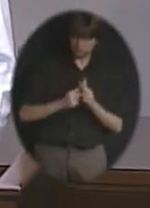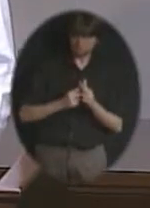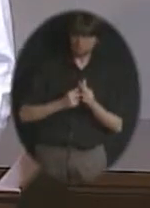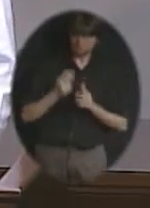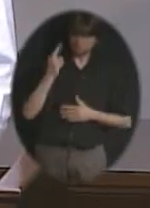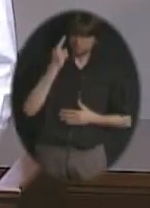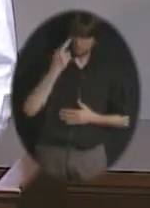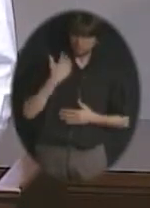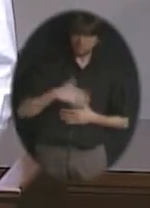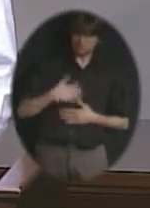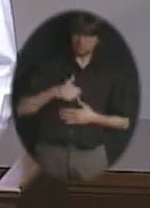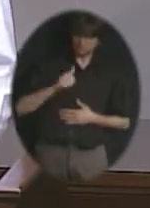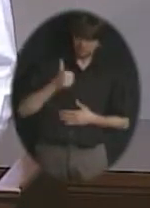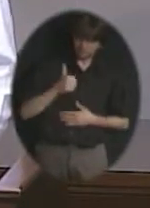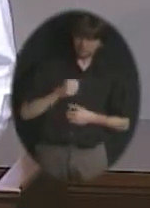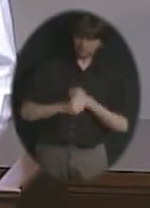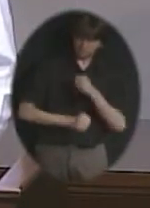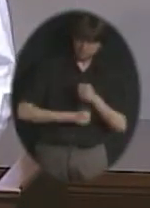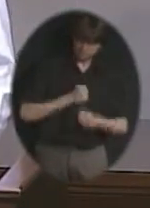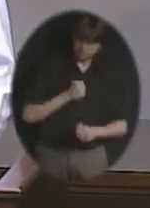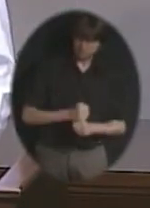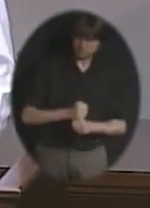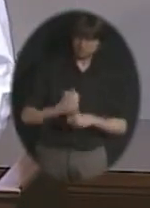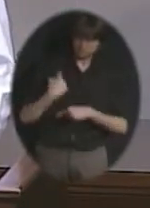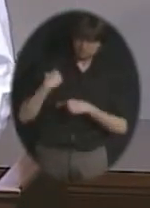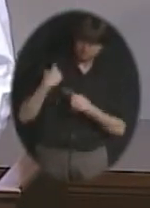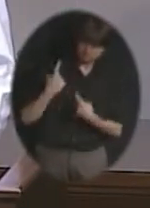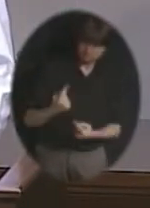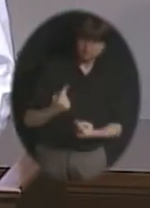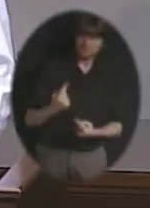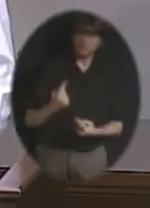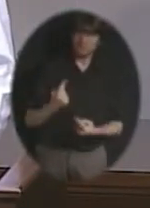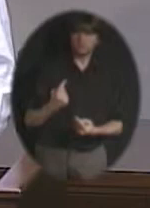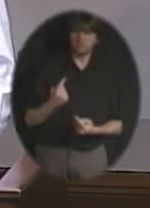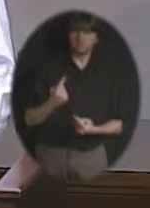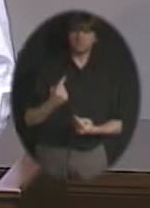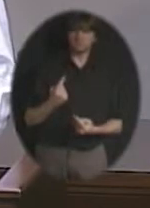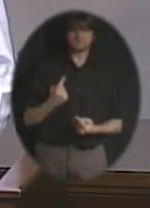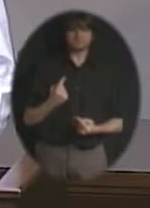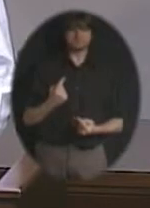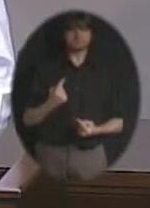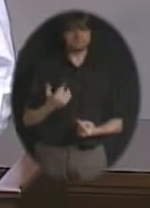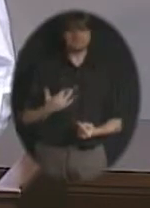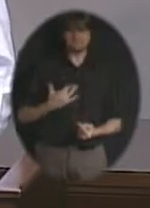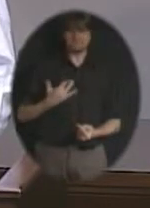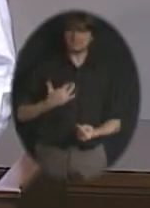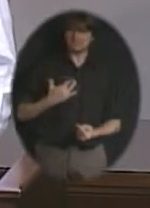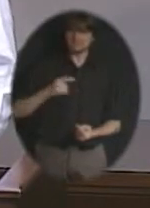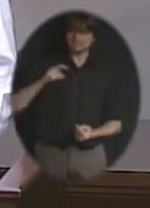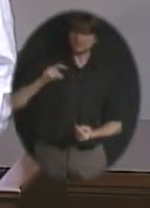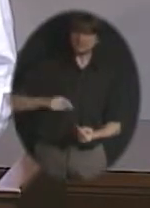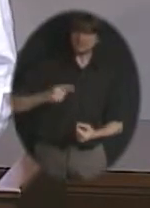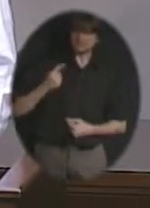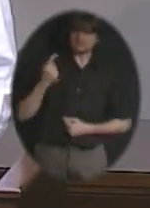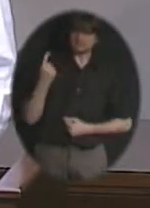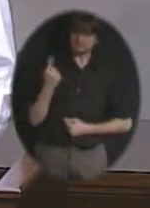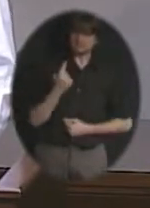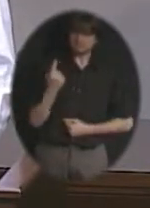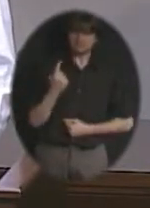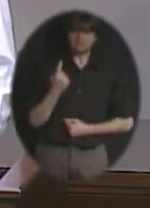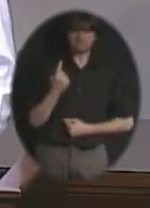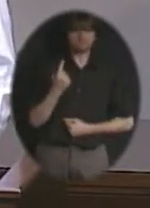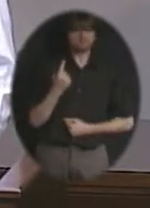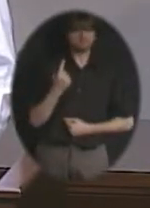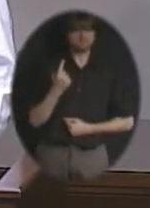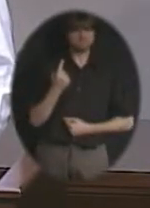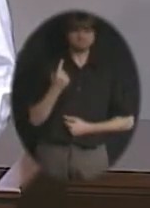these programs, and we kind of figured we needed something to really give us an opportunity to share these great stories of